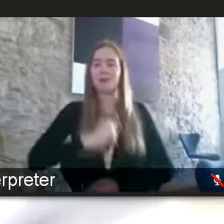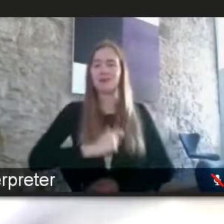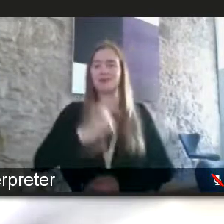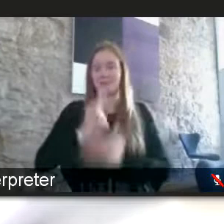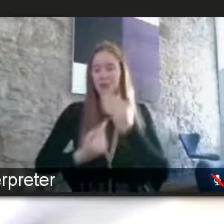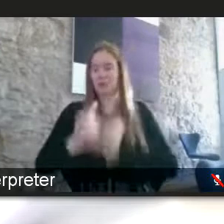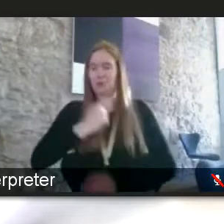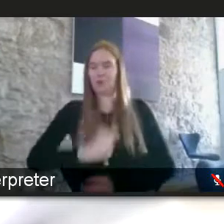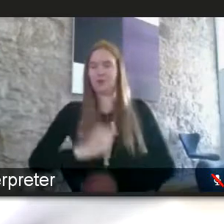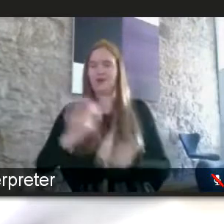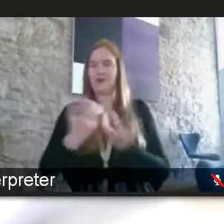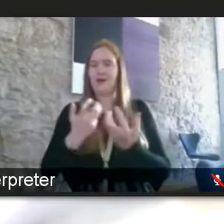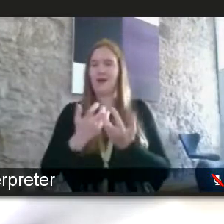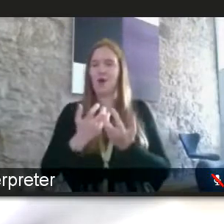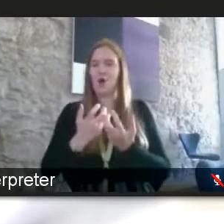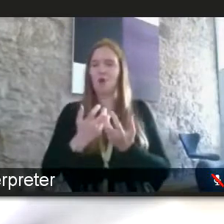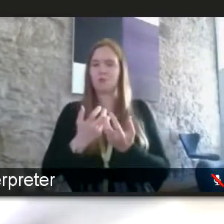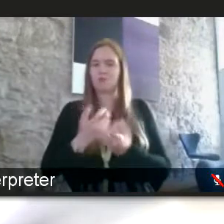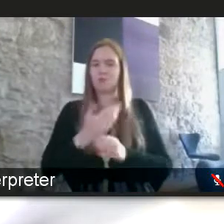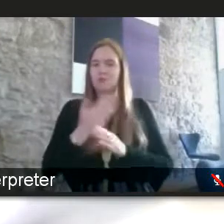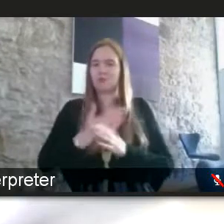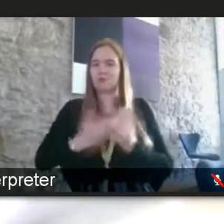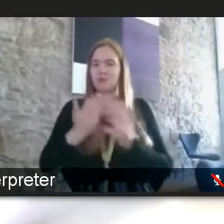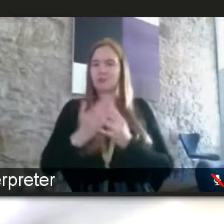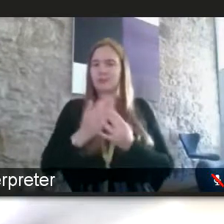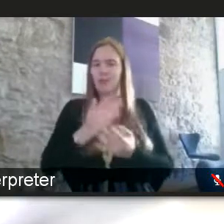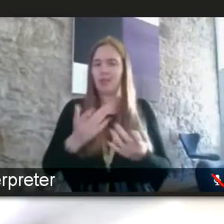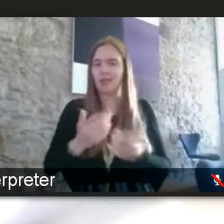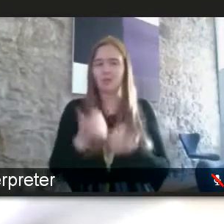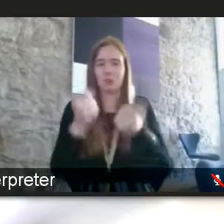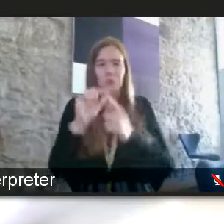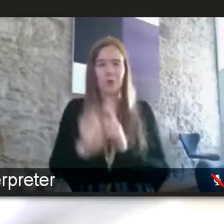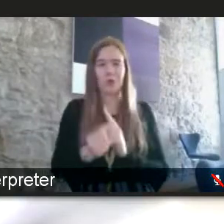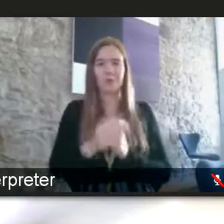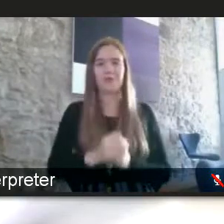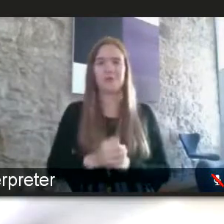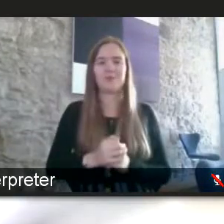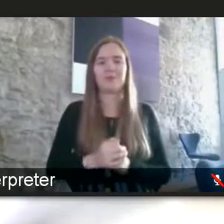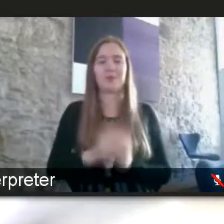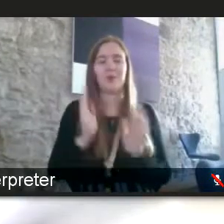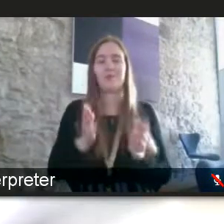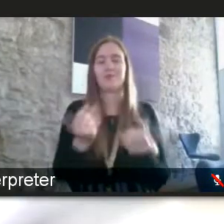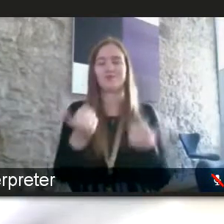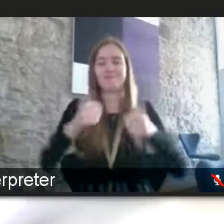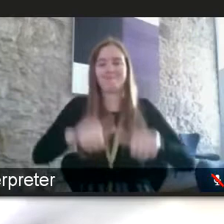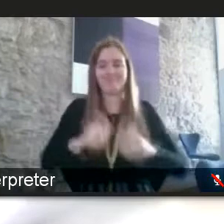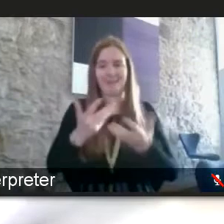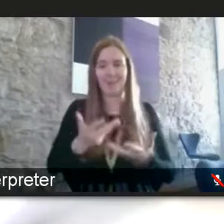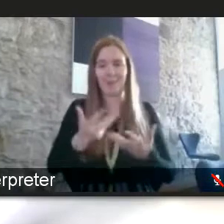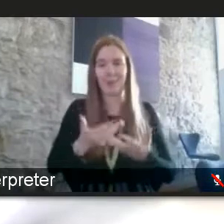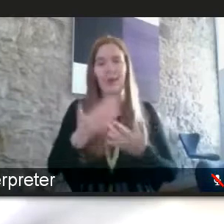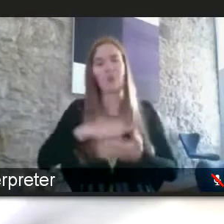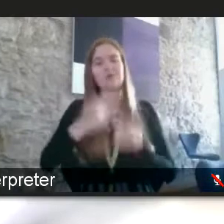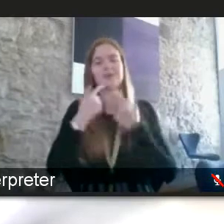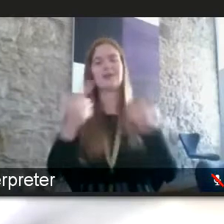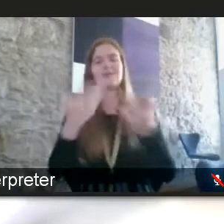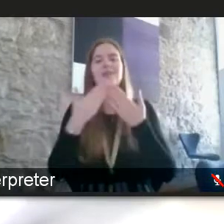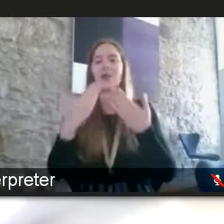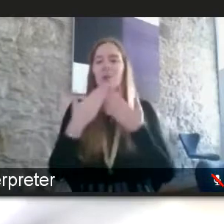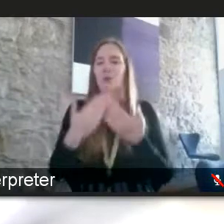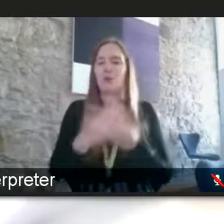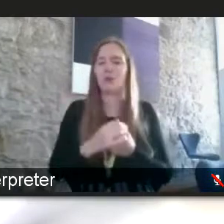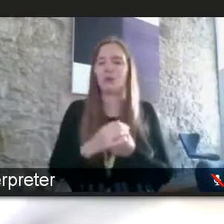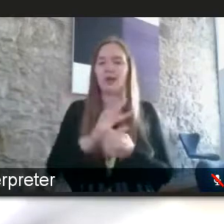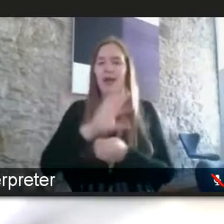person and how we make that that so that's a really important point you've just finished on so we we must end there i mean i just want to say thank you for for for obviously